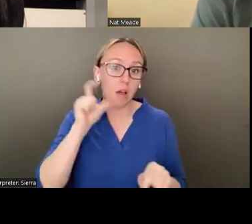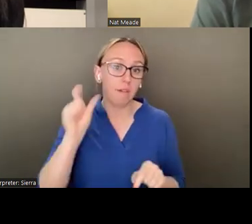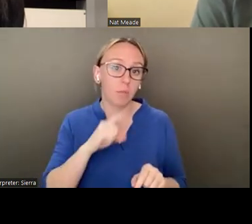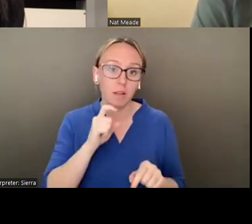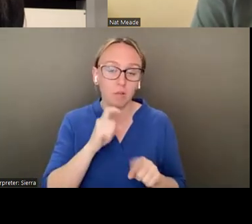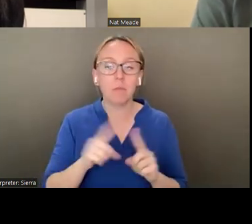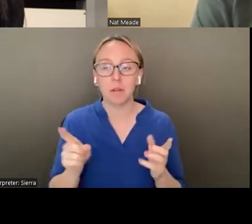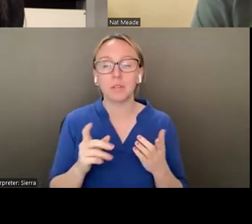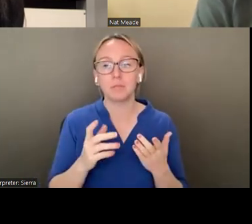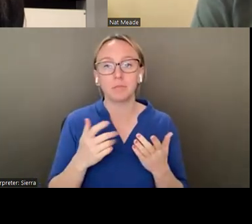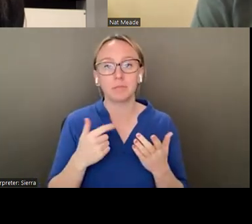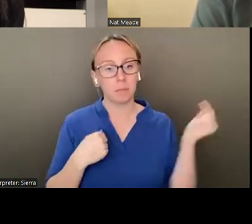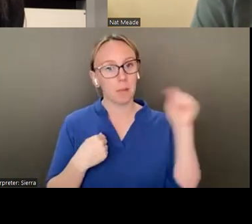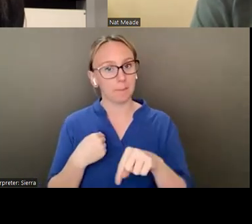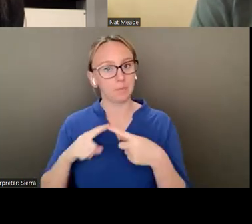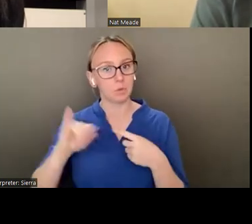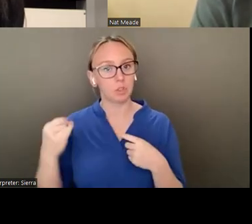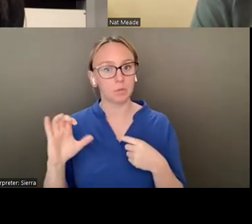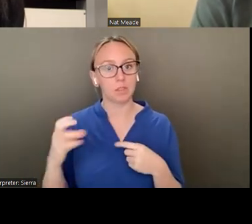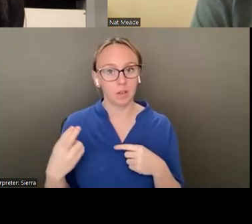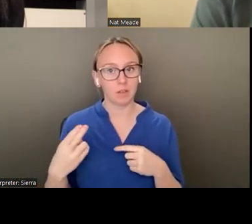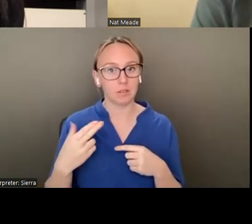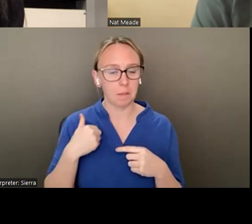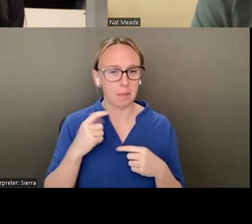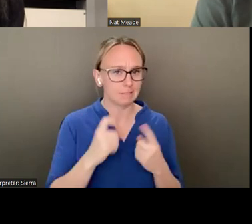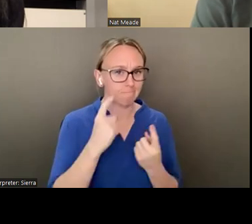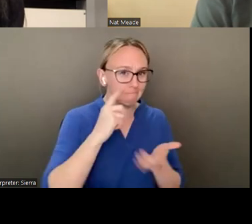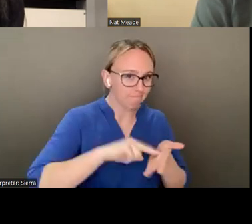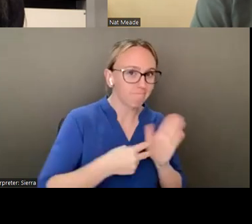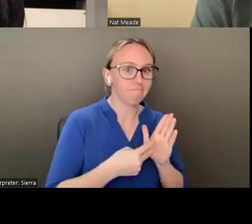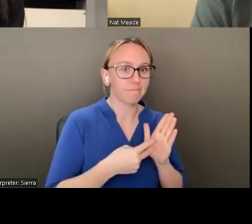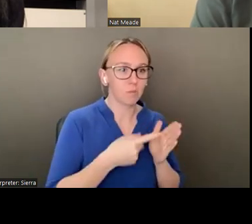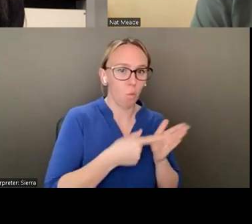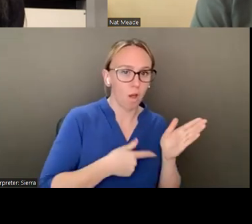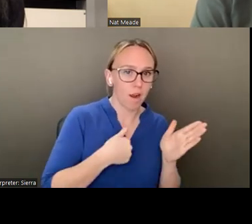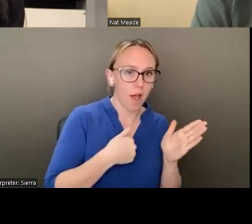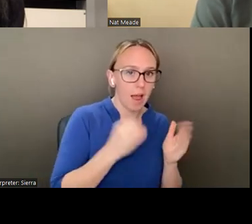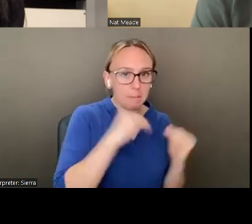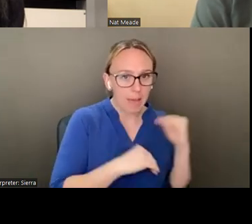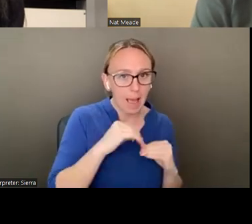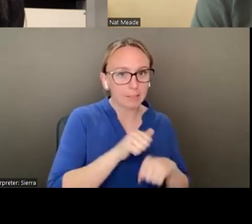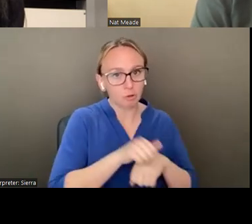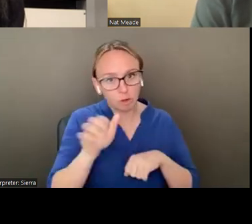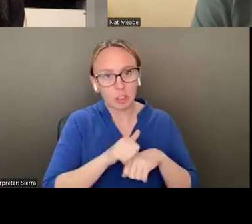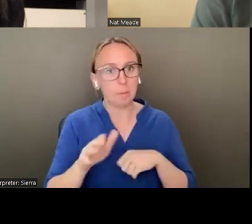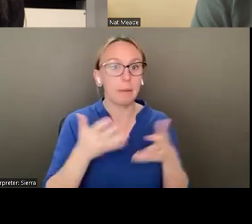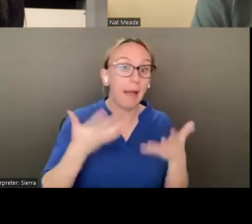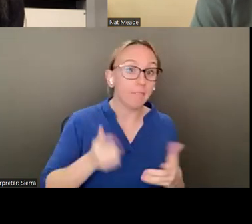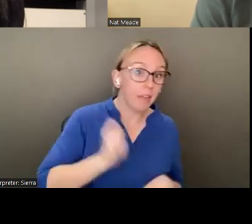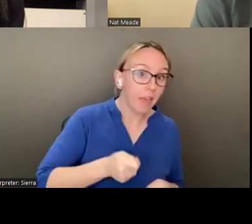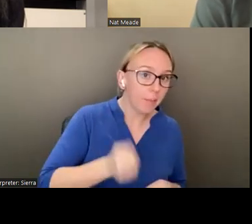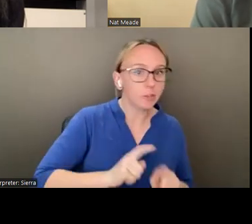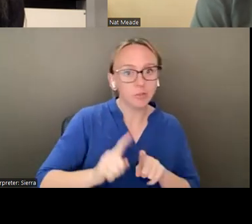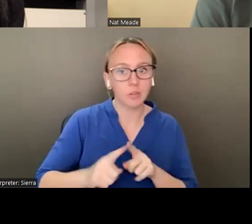Castle house, I had to be really strategic about what I packed and shipped and heavy hammers and what's going to get